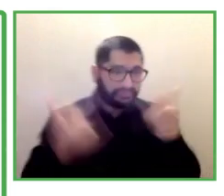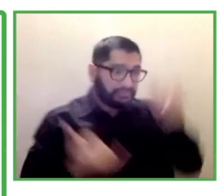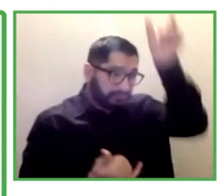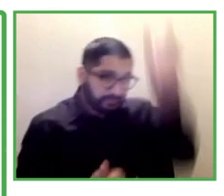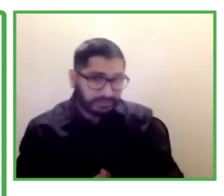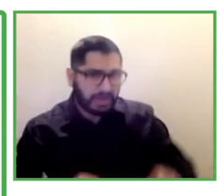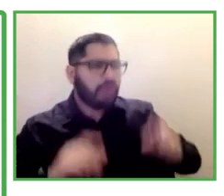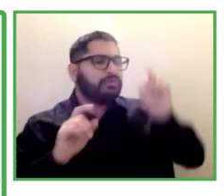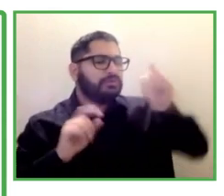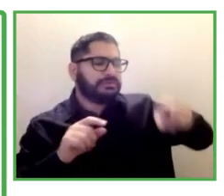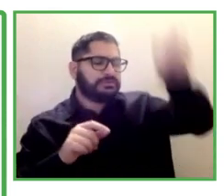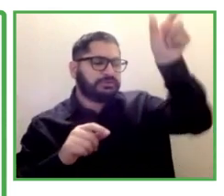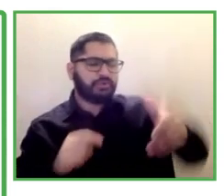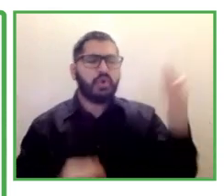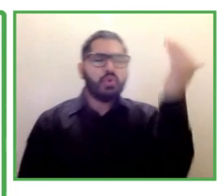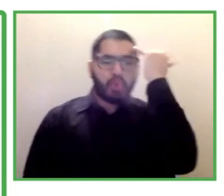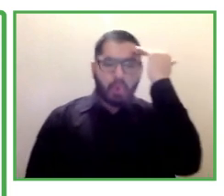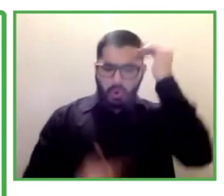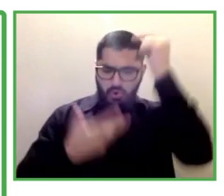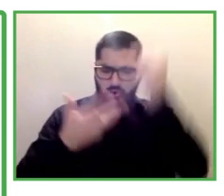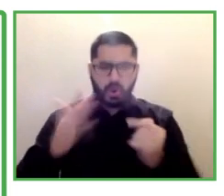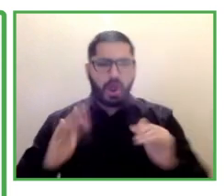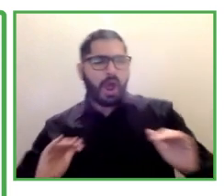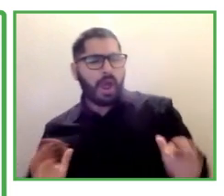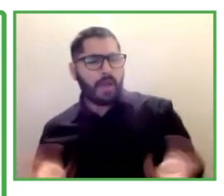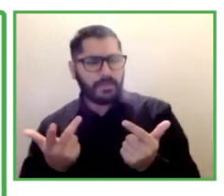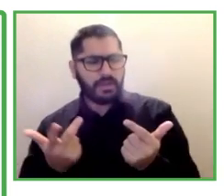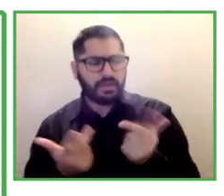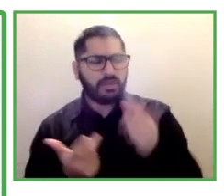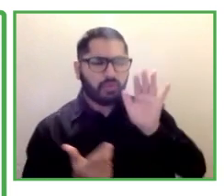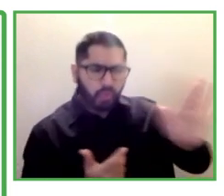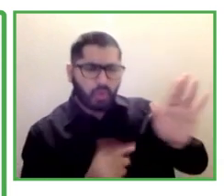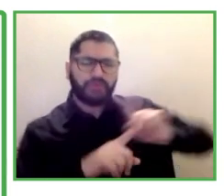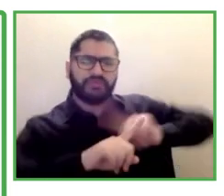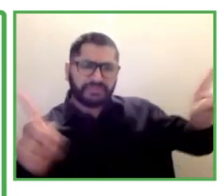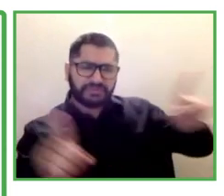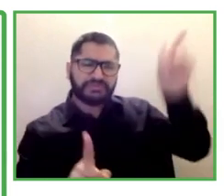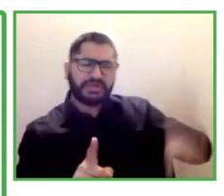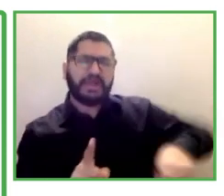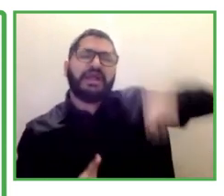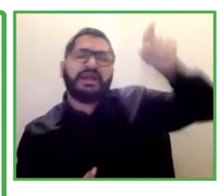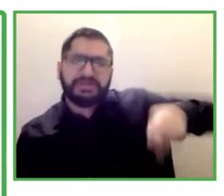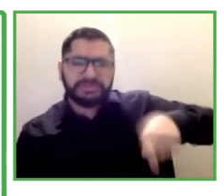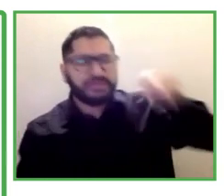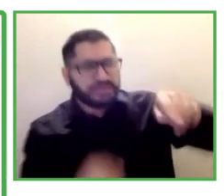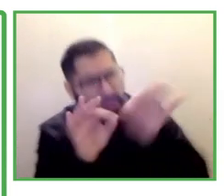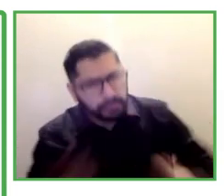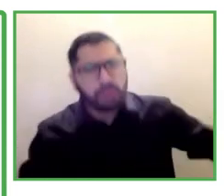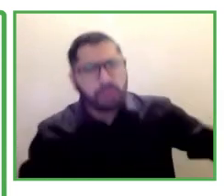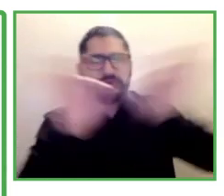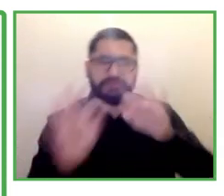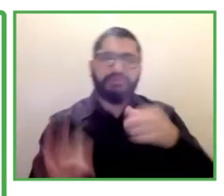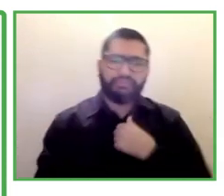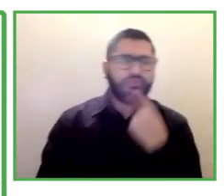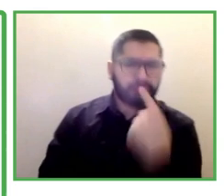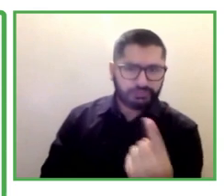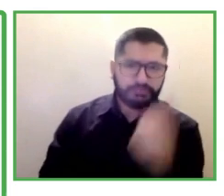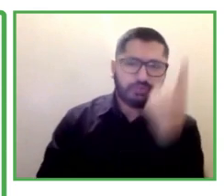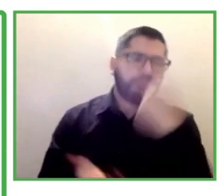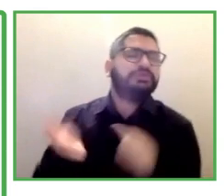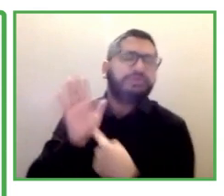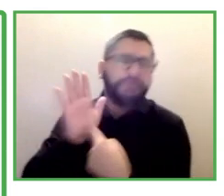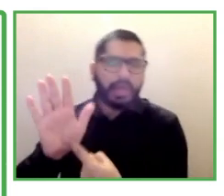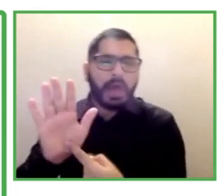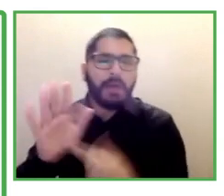talk the talk, but really walk the walk. Really enable the employees to understand how it is to be an employee with hearing disability